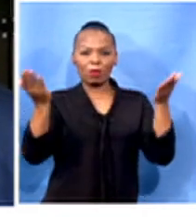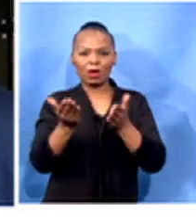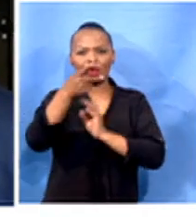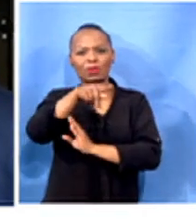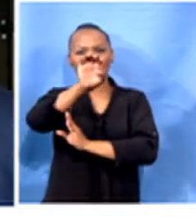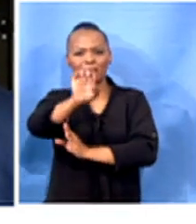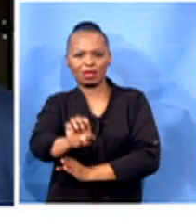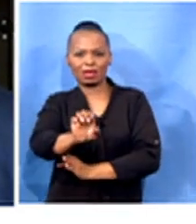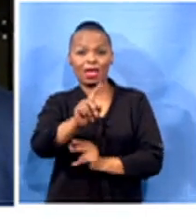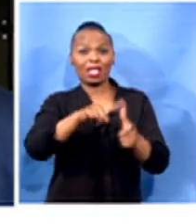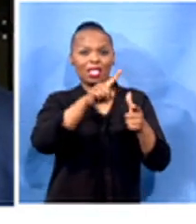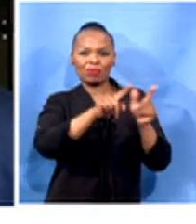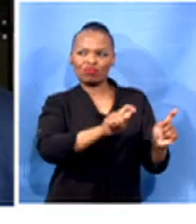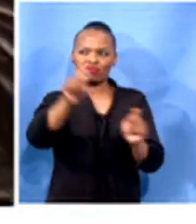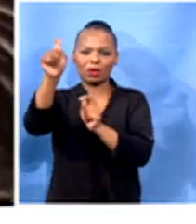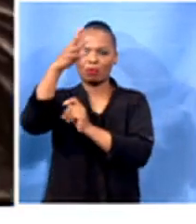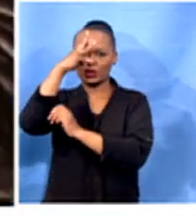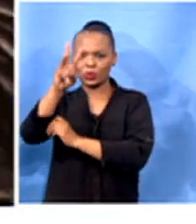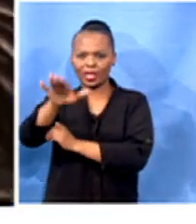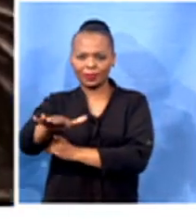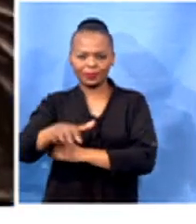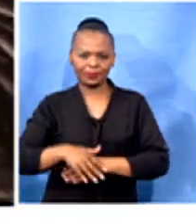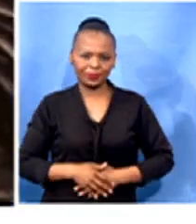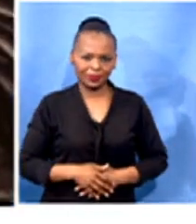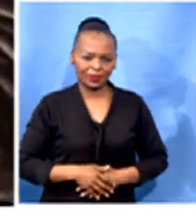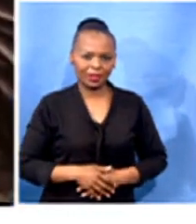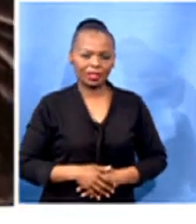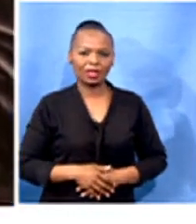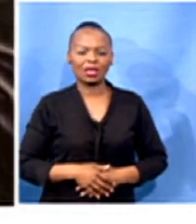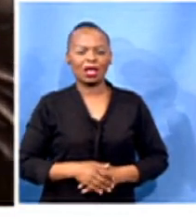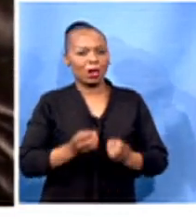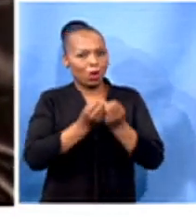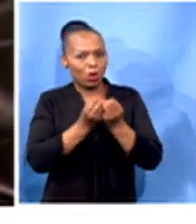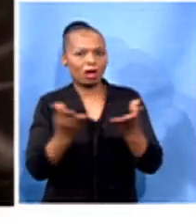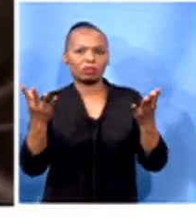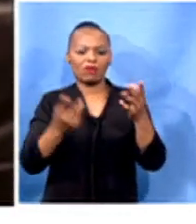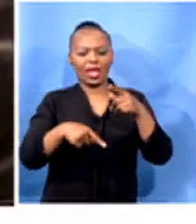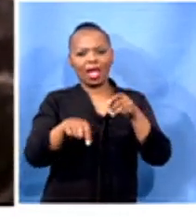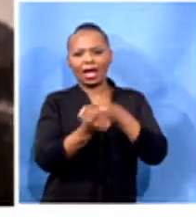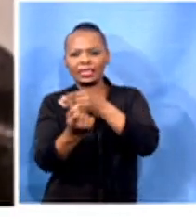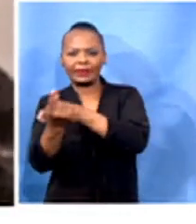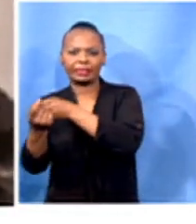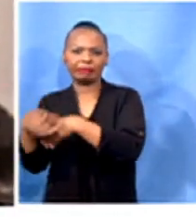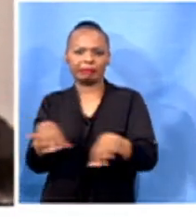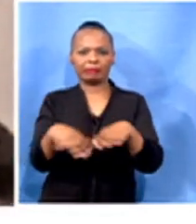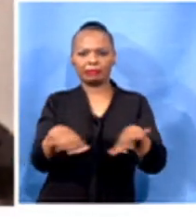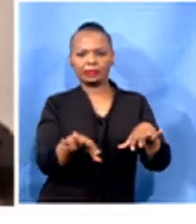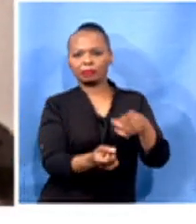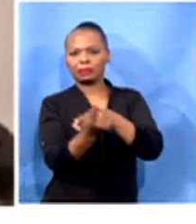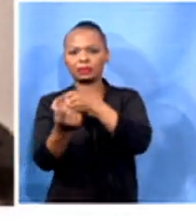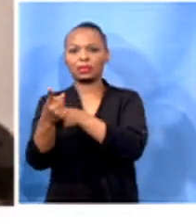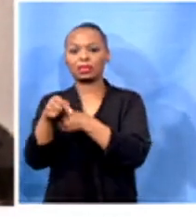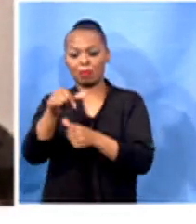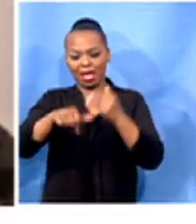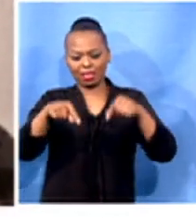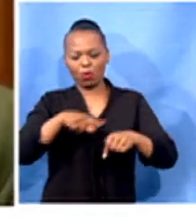transported to Pretoria. A series of events have been planned this month to honor the legacy of